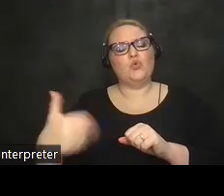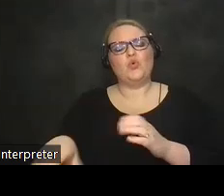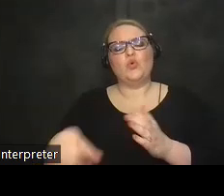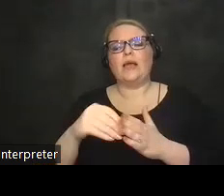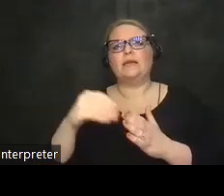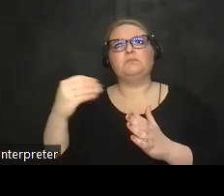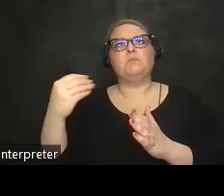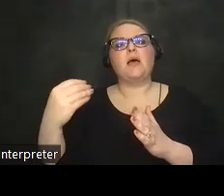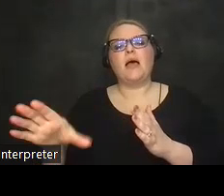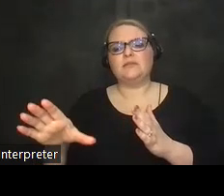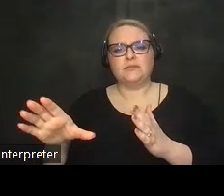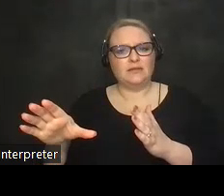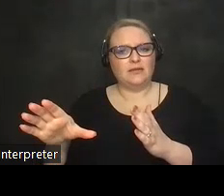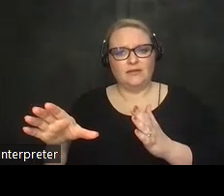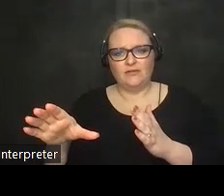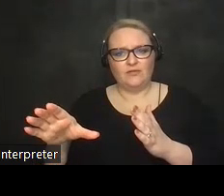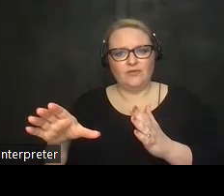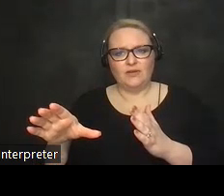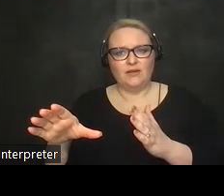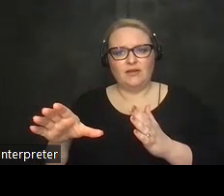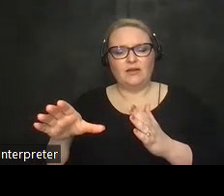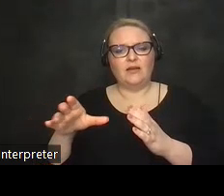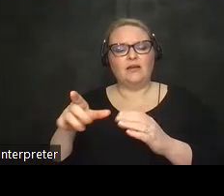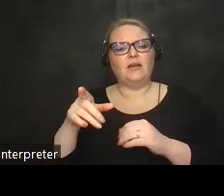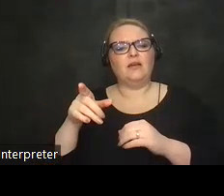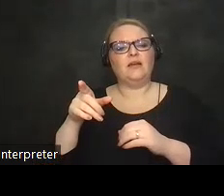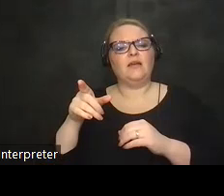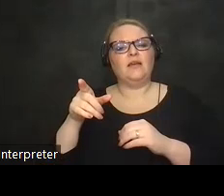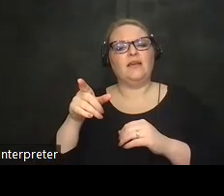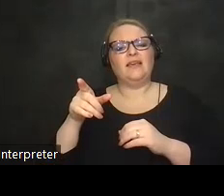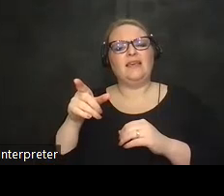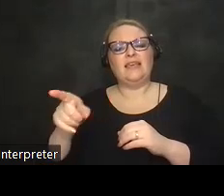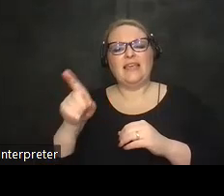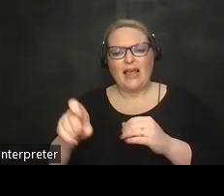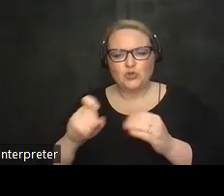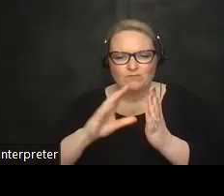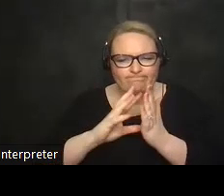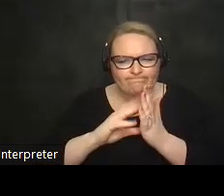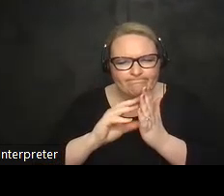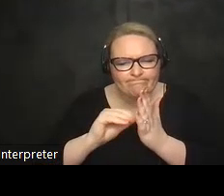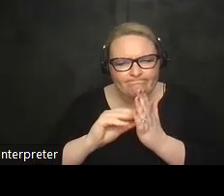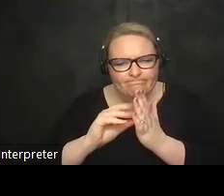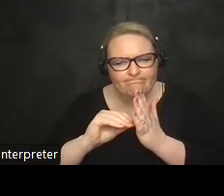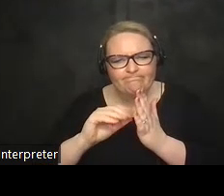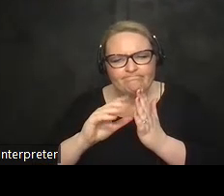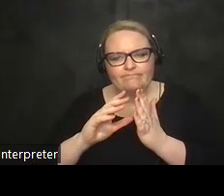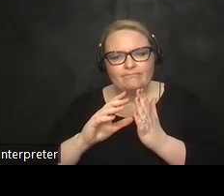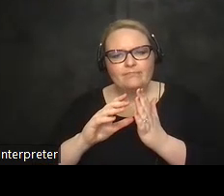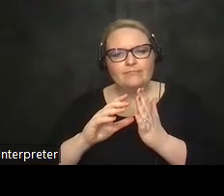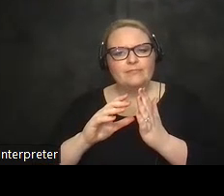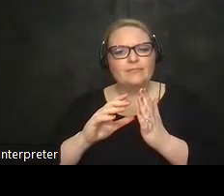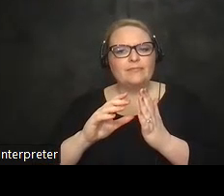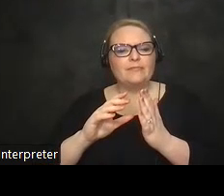and he just had a learning curve that was unacceptable